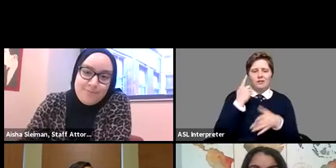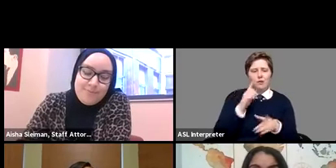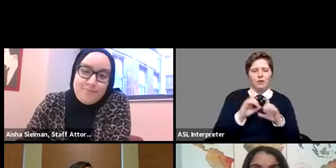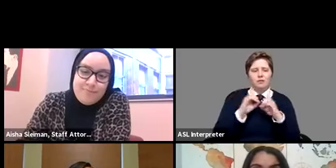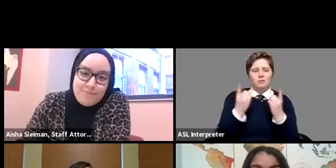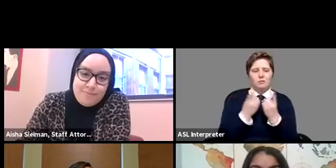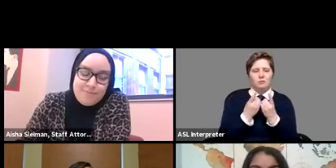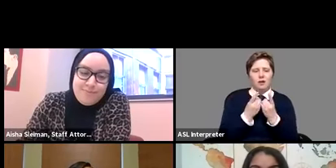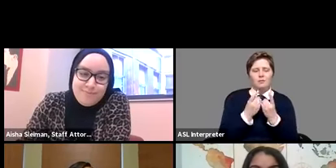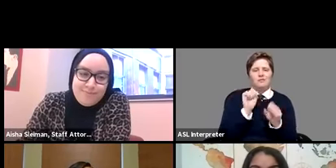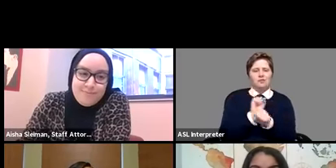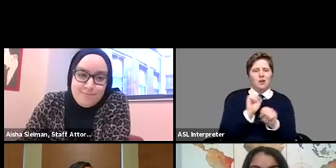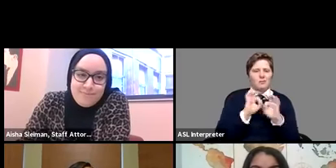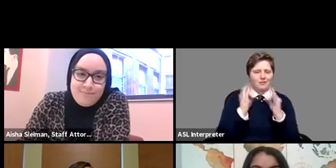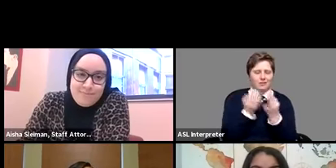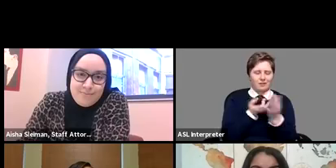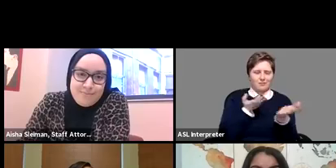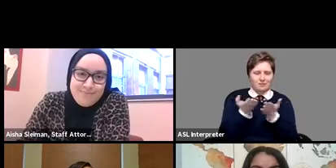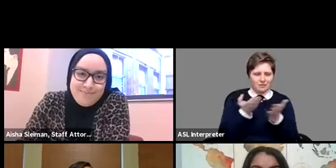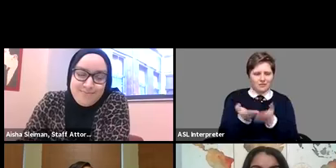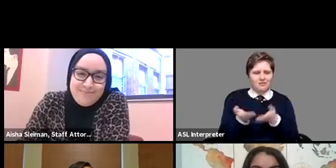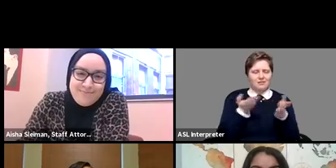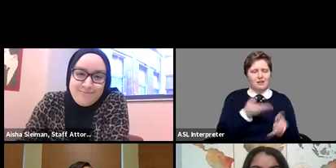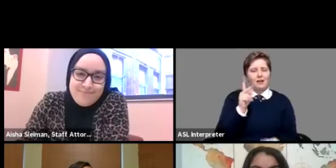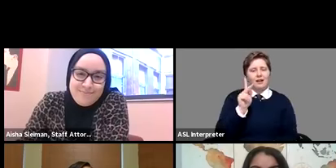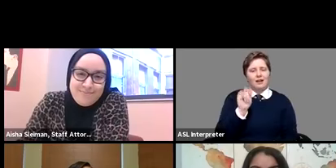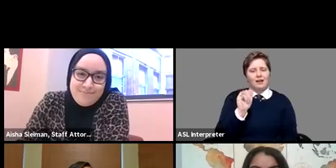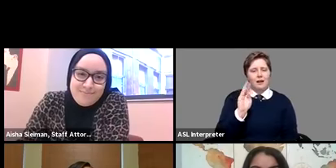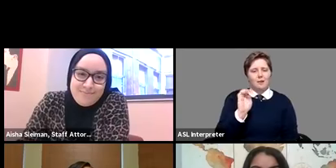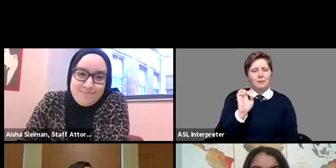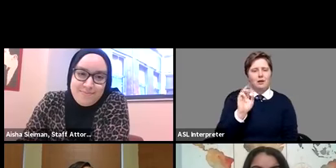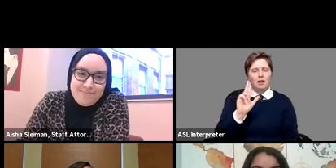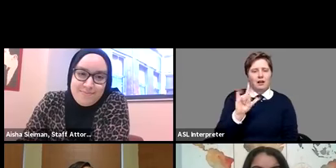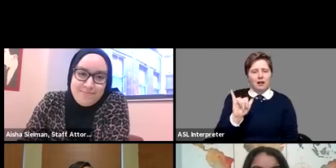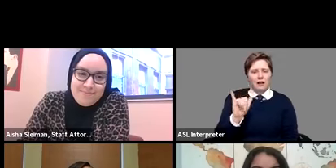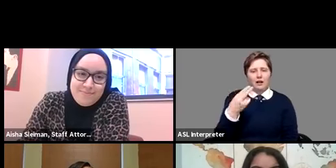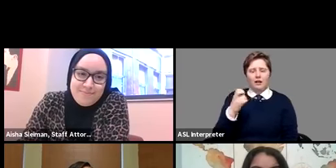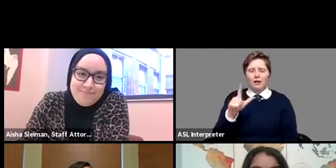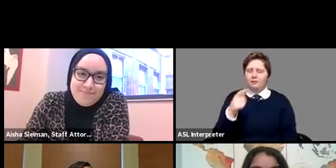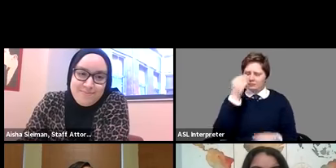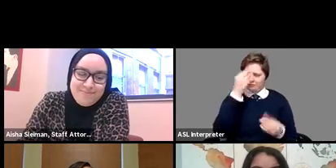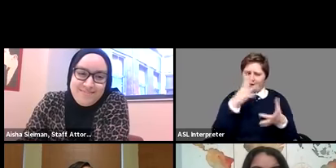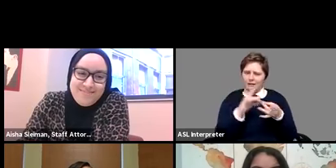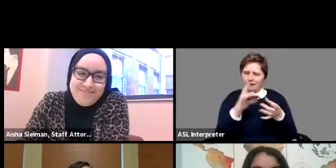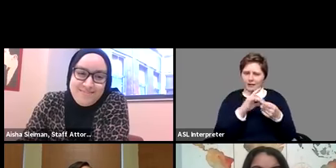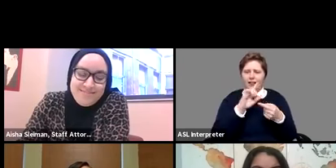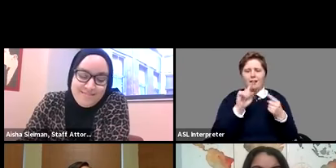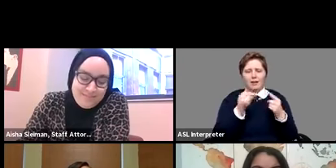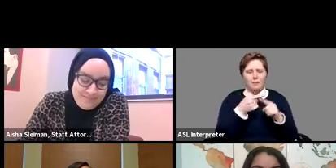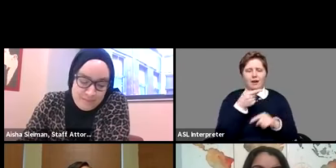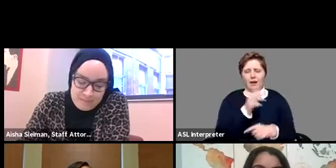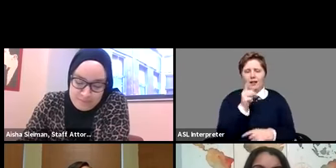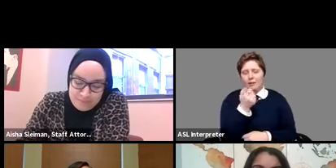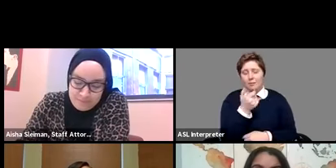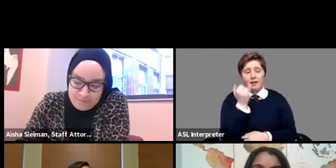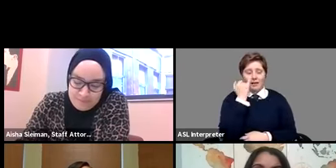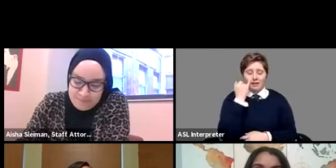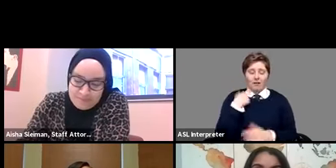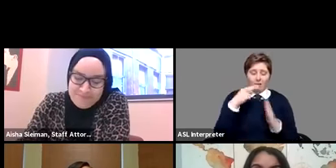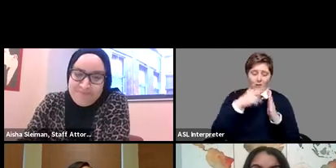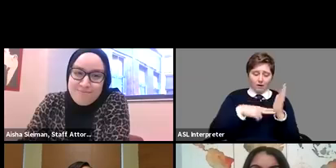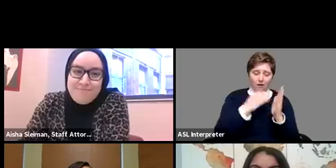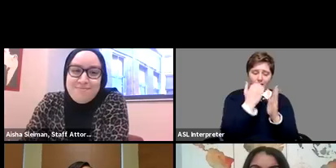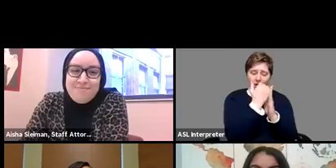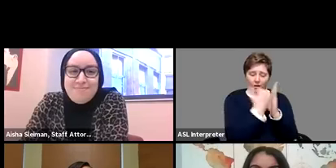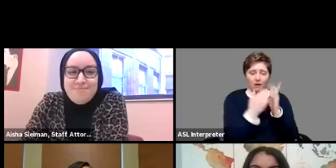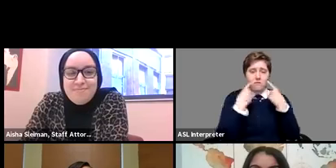of jobs and family services kimberly hall let me tell you just a bit about miss hall if i were to read all of her